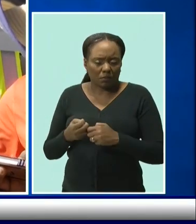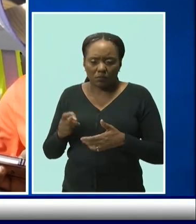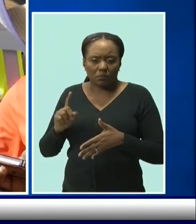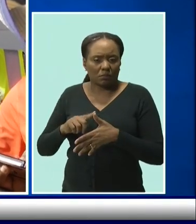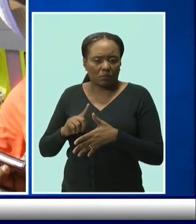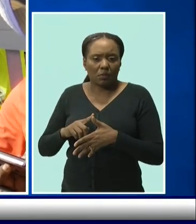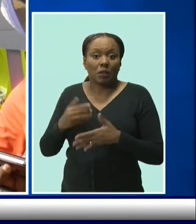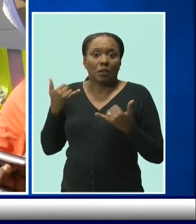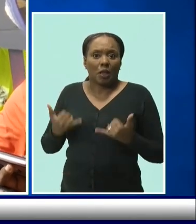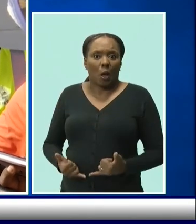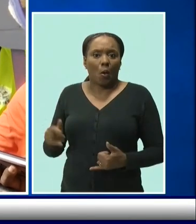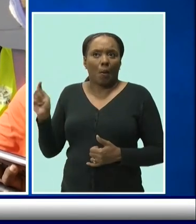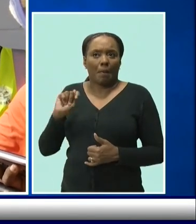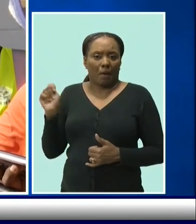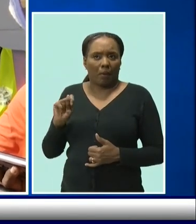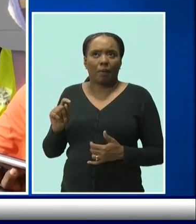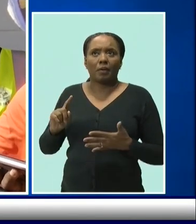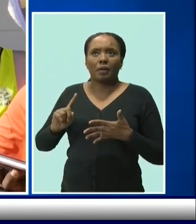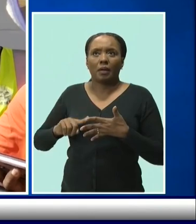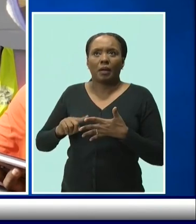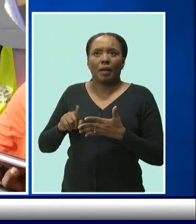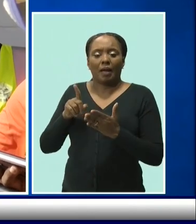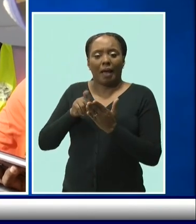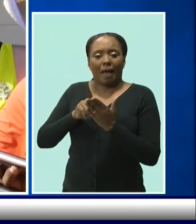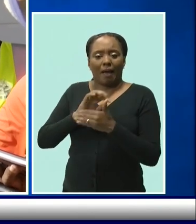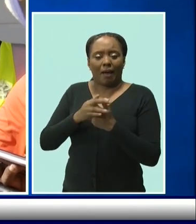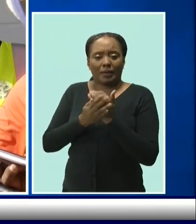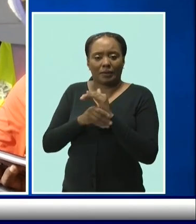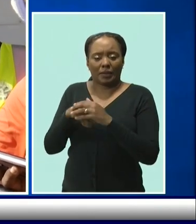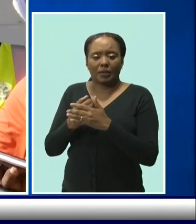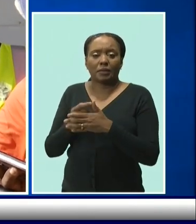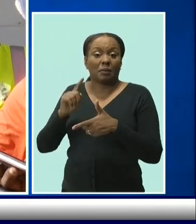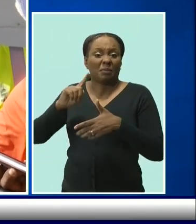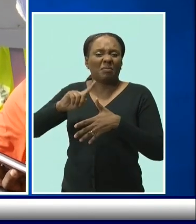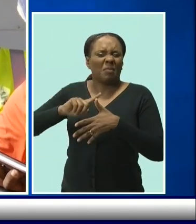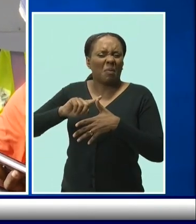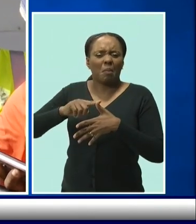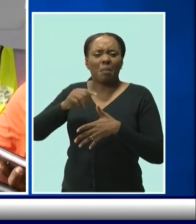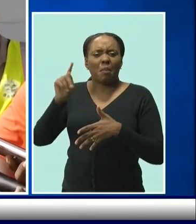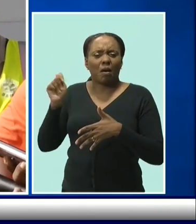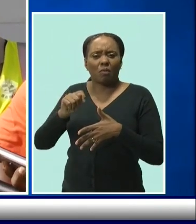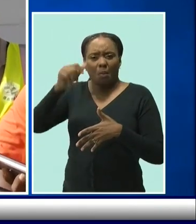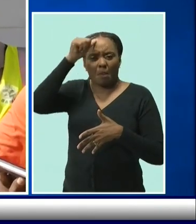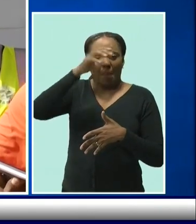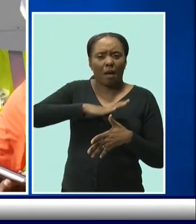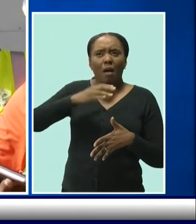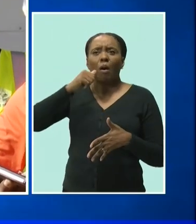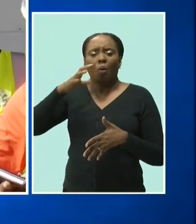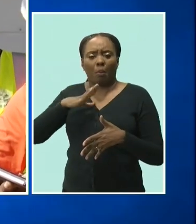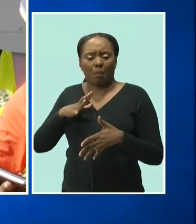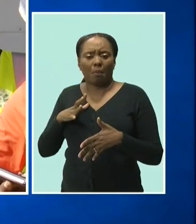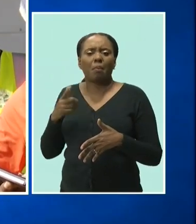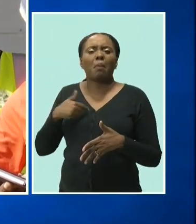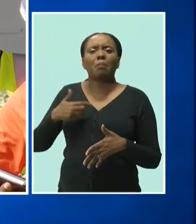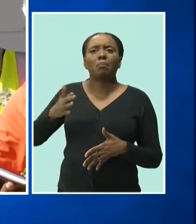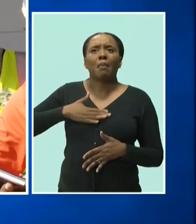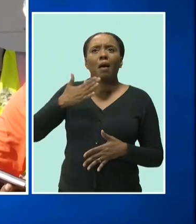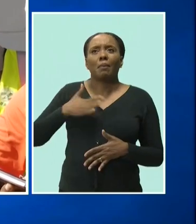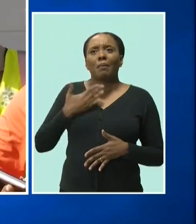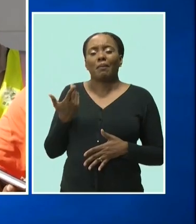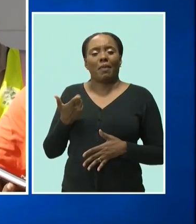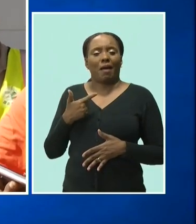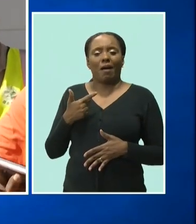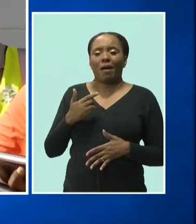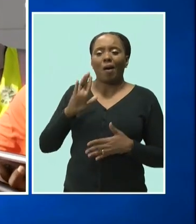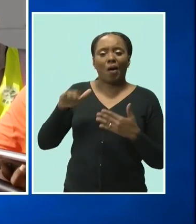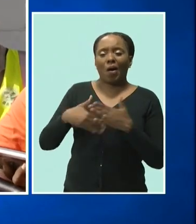the bathrooms, so we have the bathroom male and female attached to the back, so I'm grateful, and I know, I believe, I speak for all